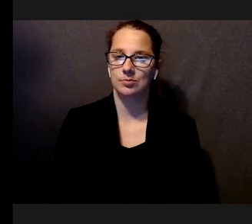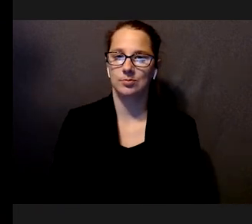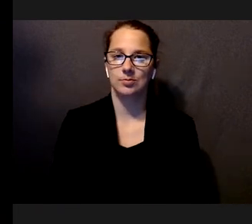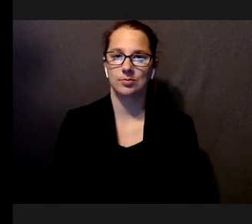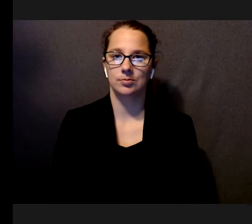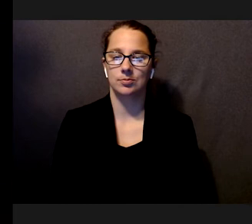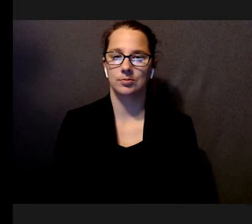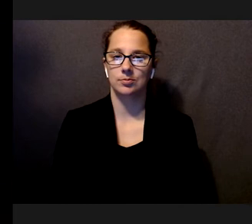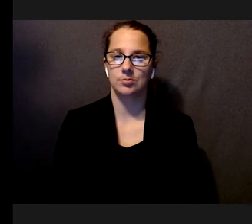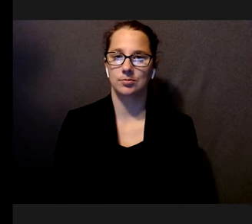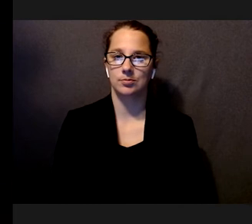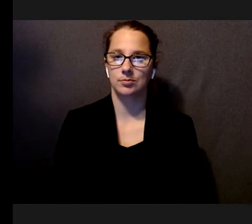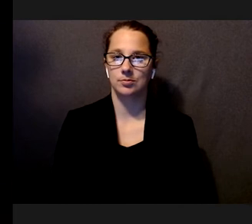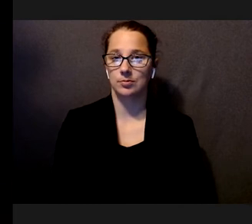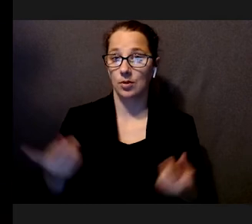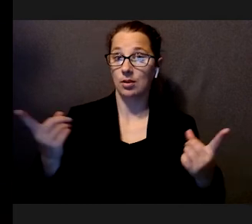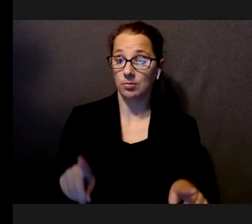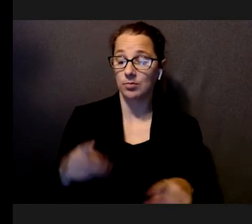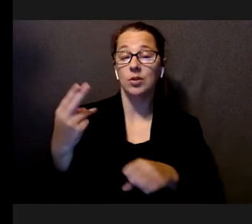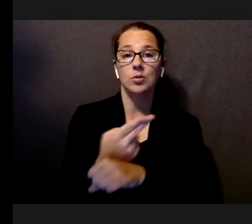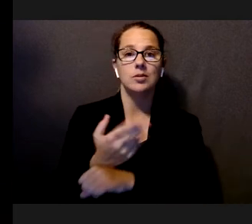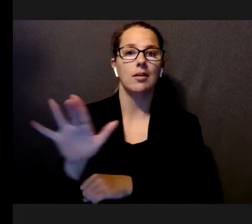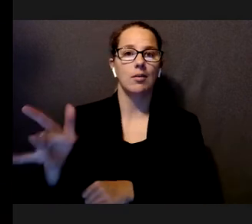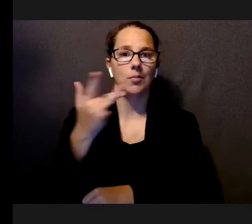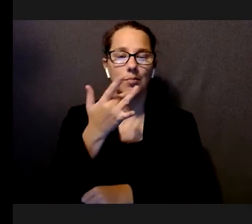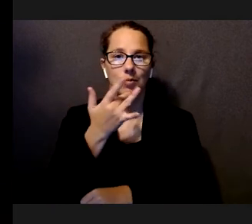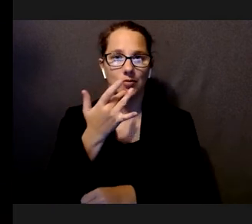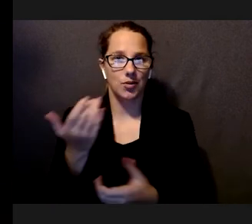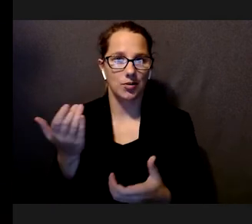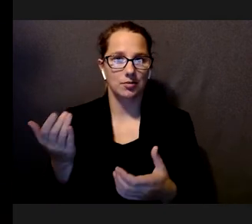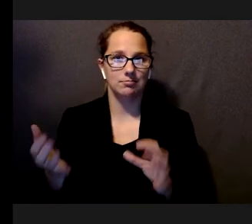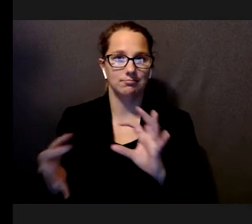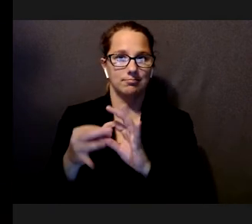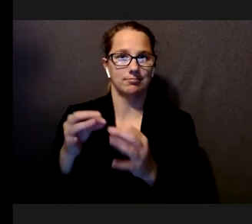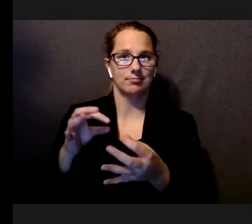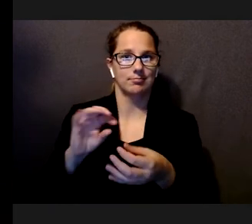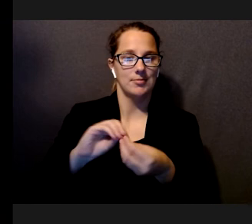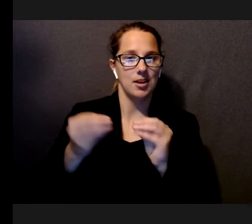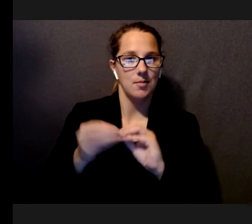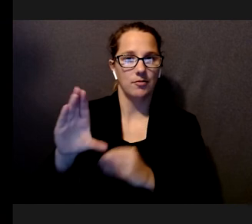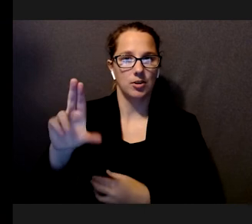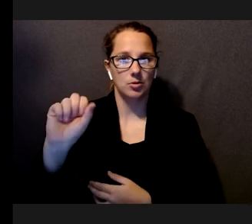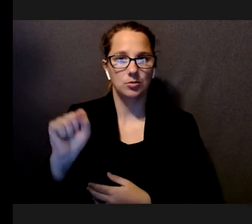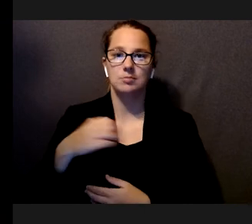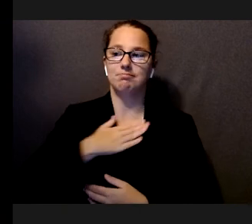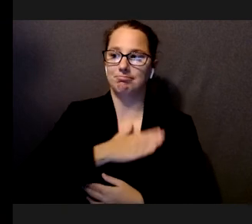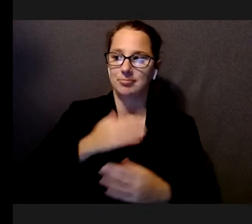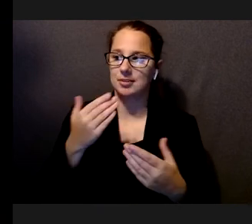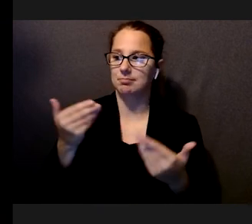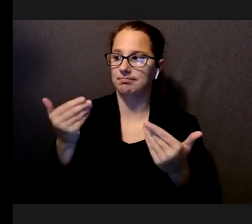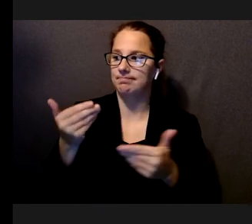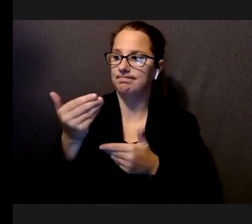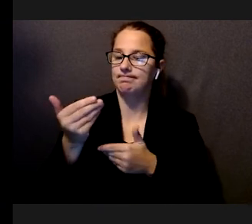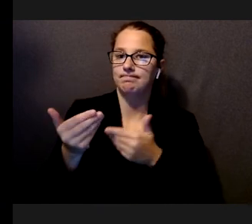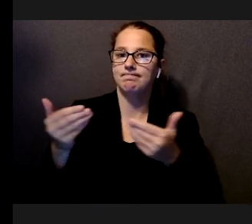Then, using their preferred combination, we asked them to perform a product search task. So, it was important to allow them